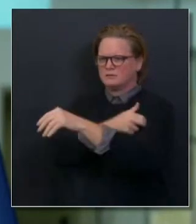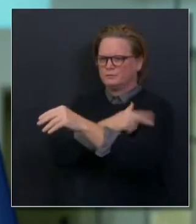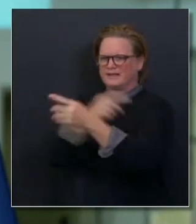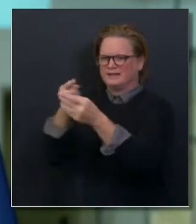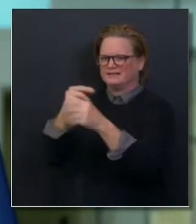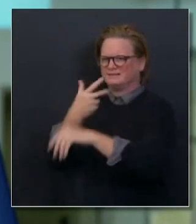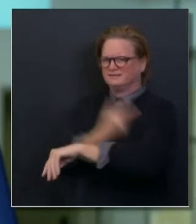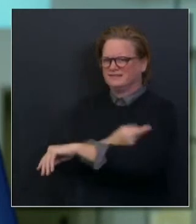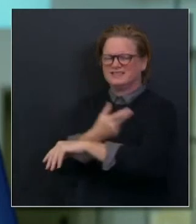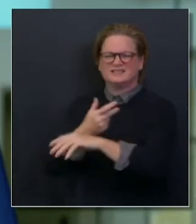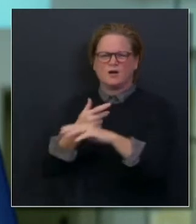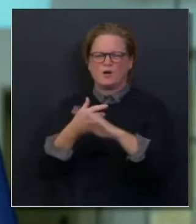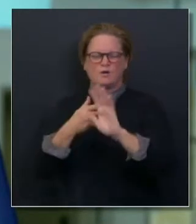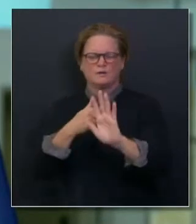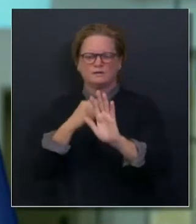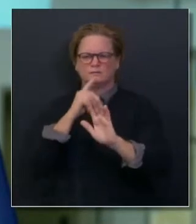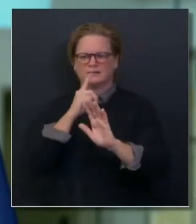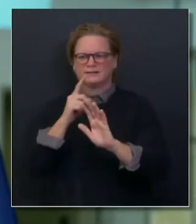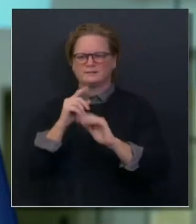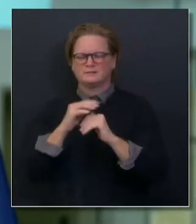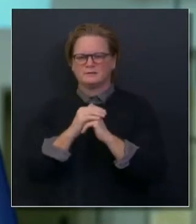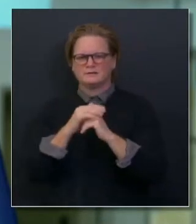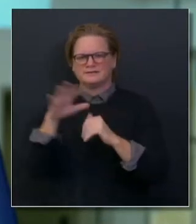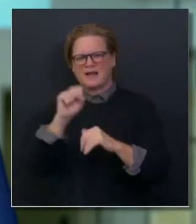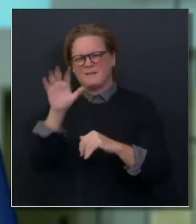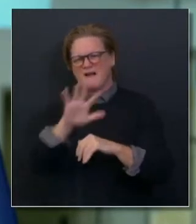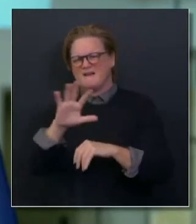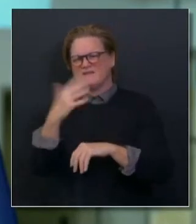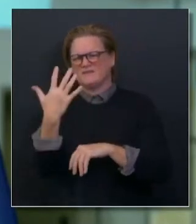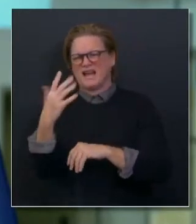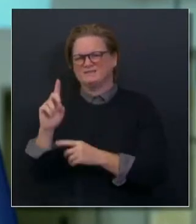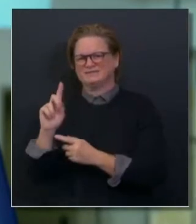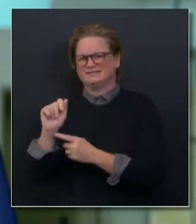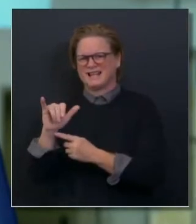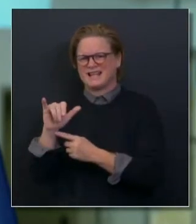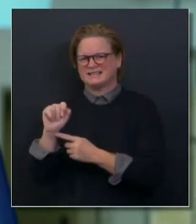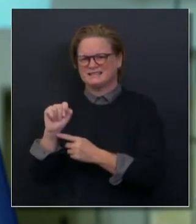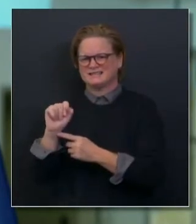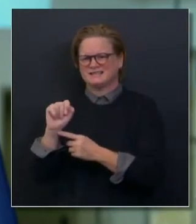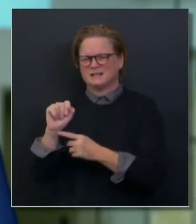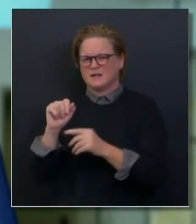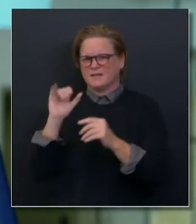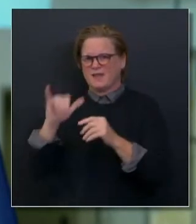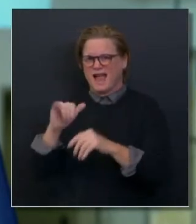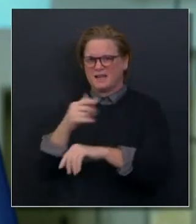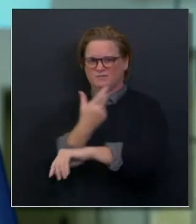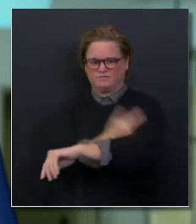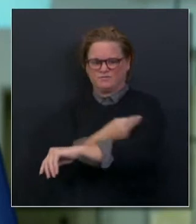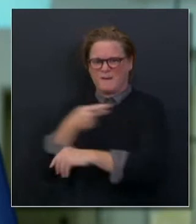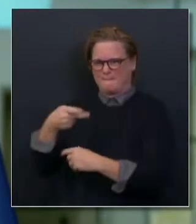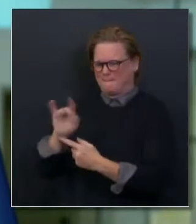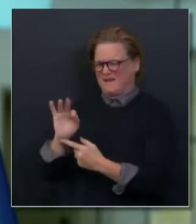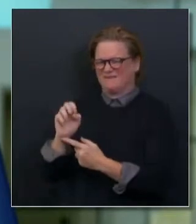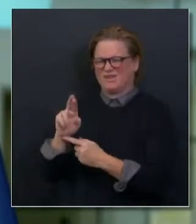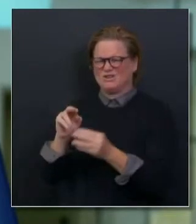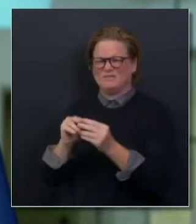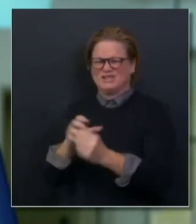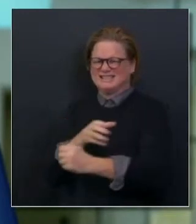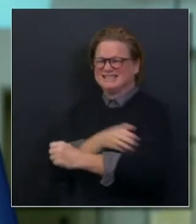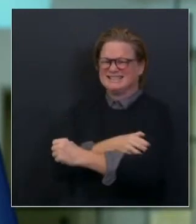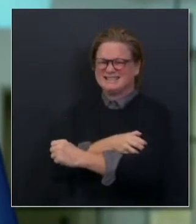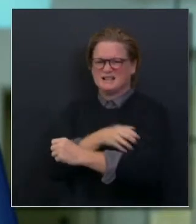in the ultra-low storage. And so that opens the question, is there going to be waste?